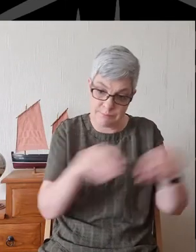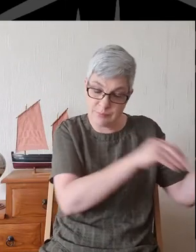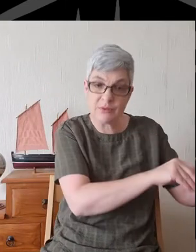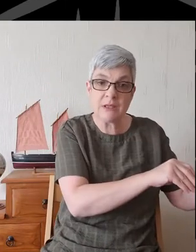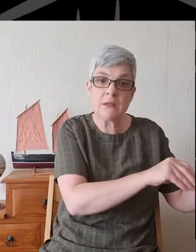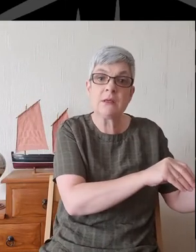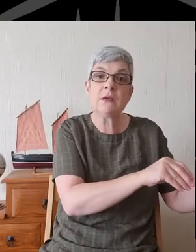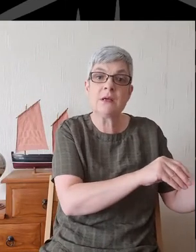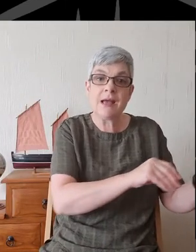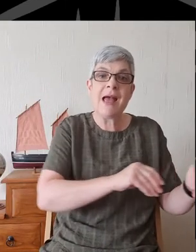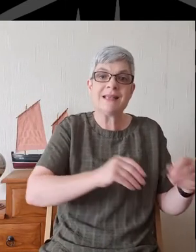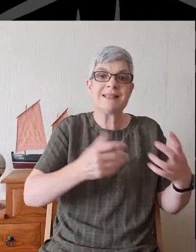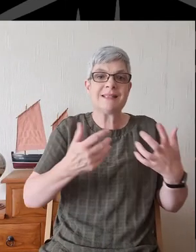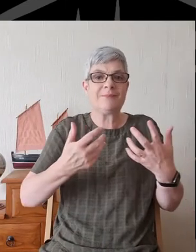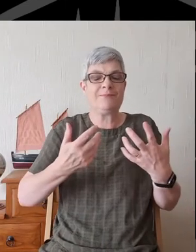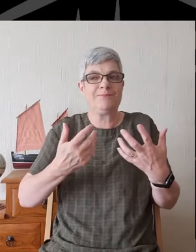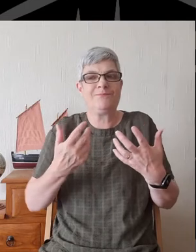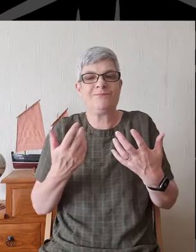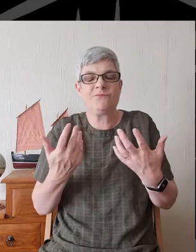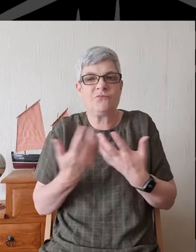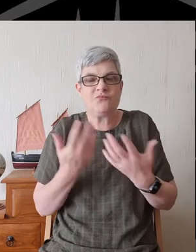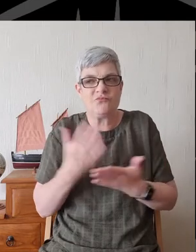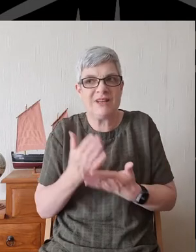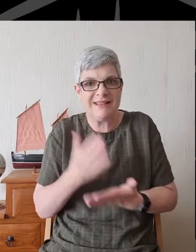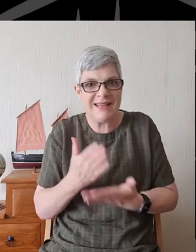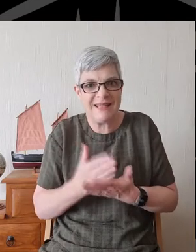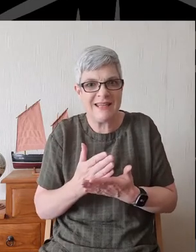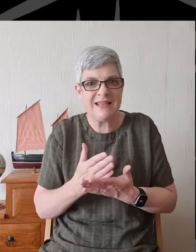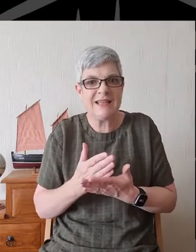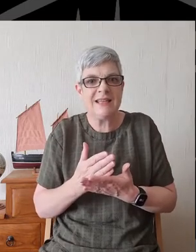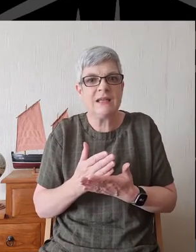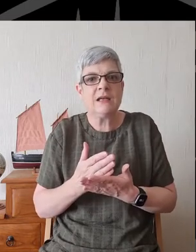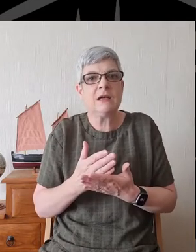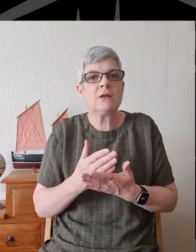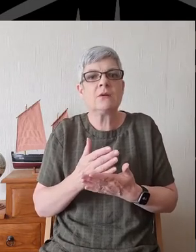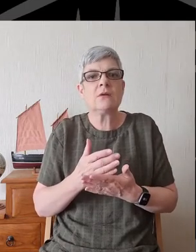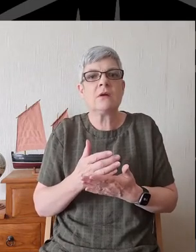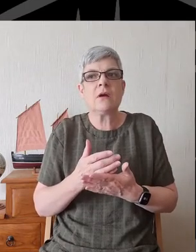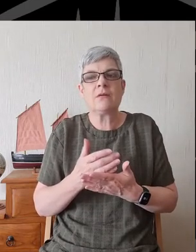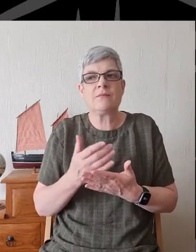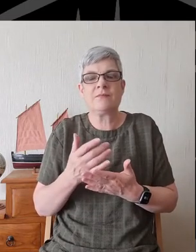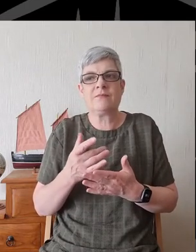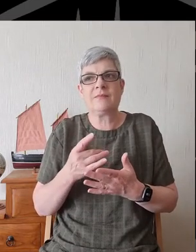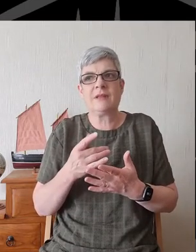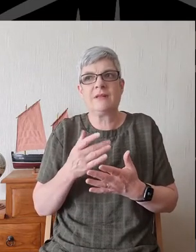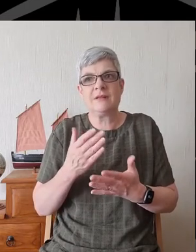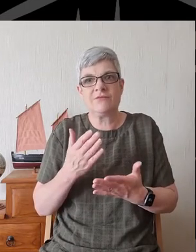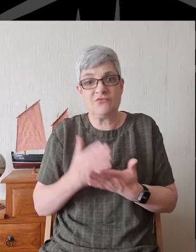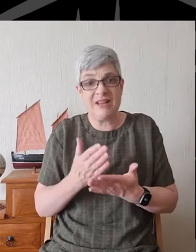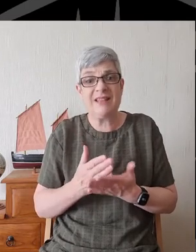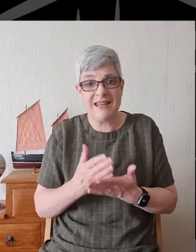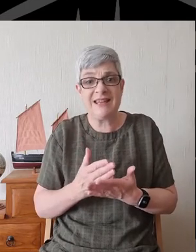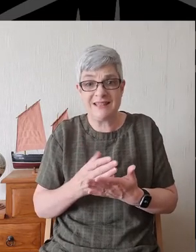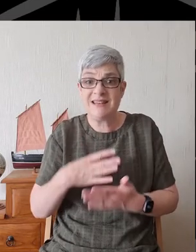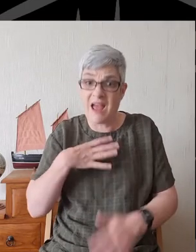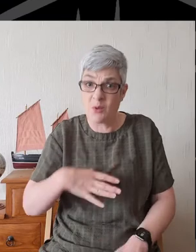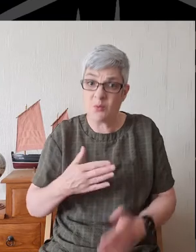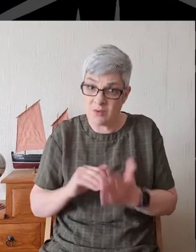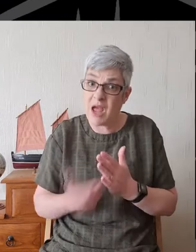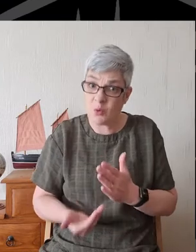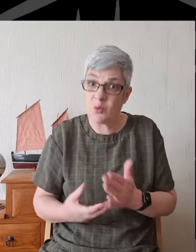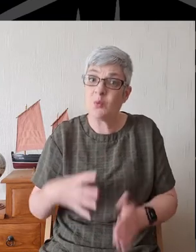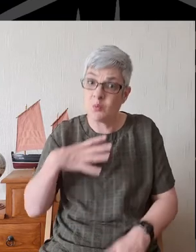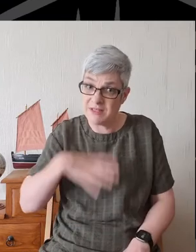It's way getting beyond the point of it having to be something drastic in our day and age, in our